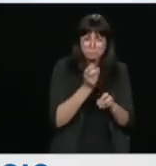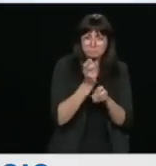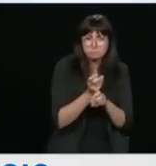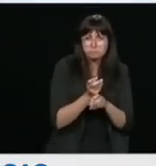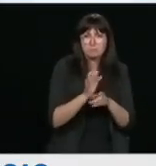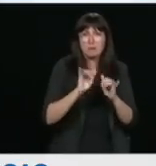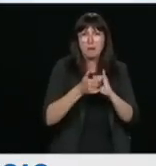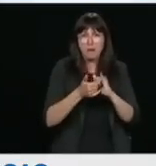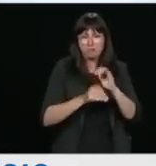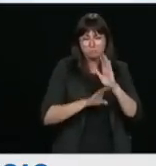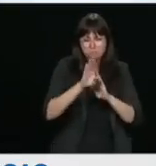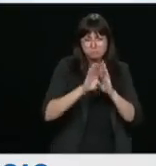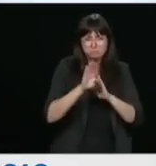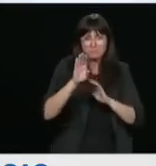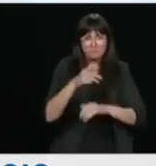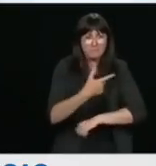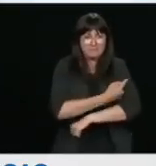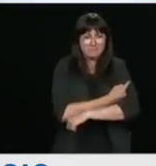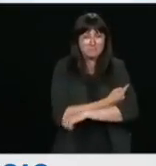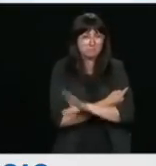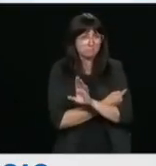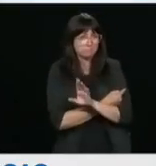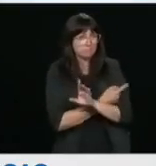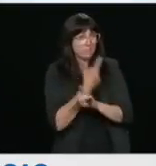world needs it. It's important work.